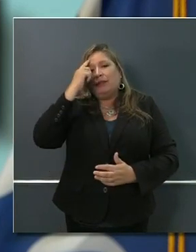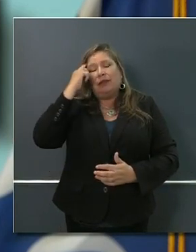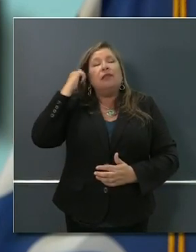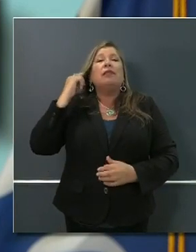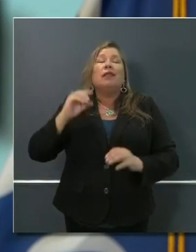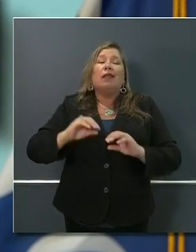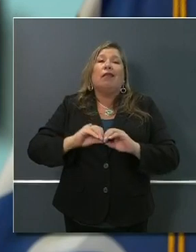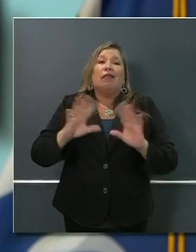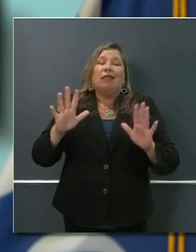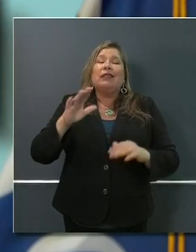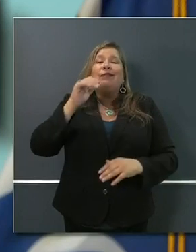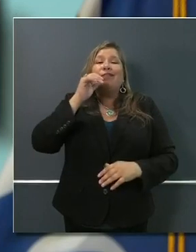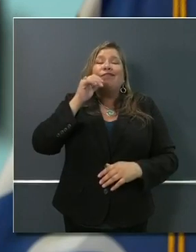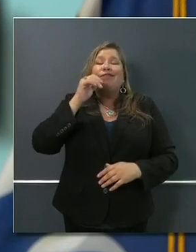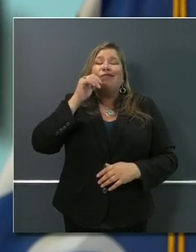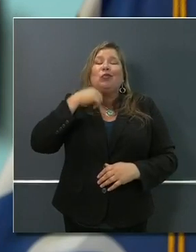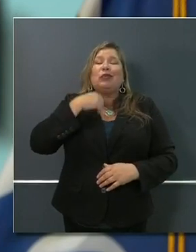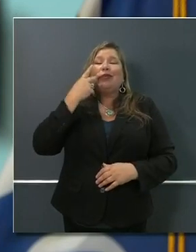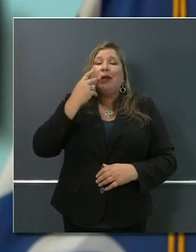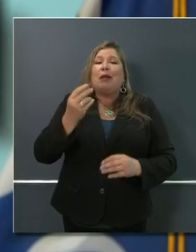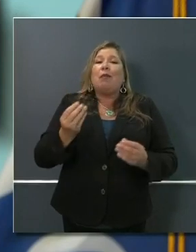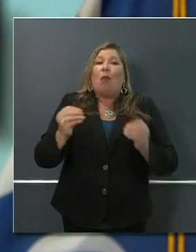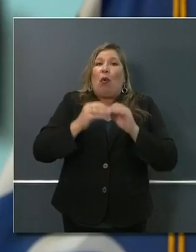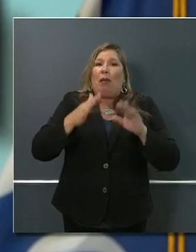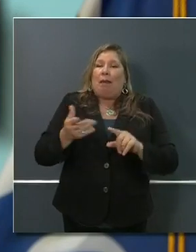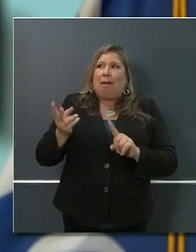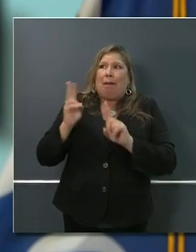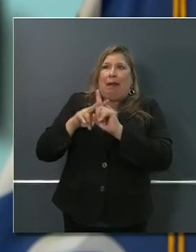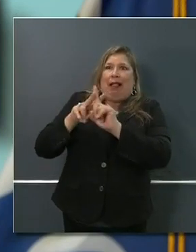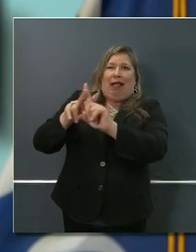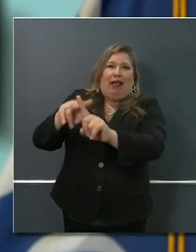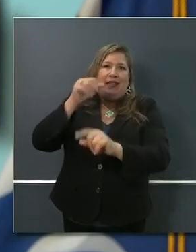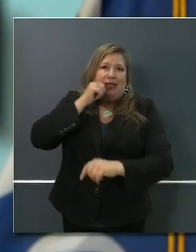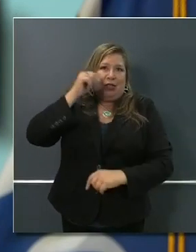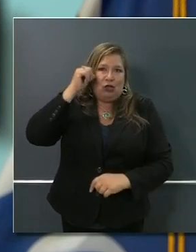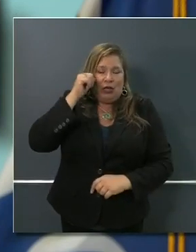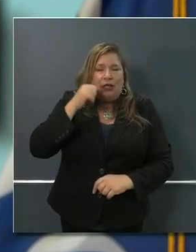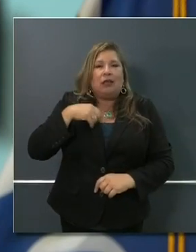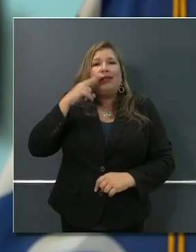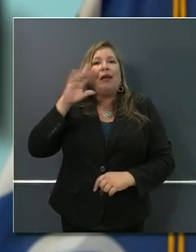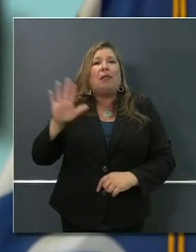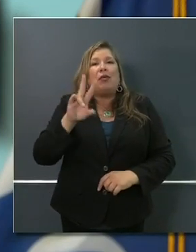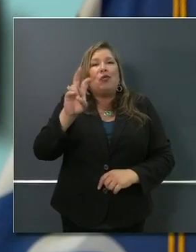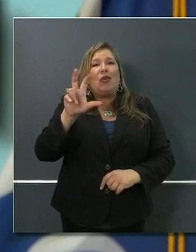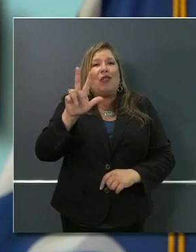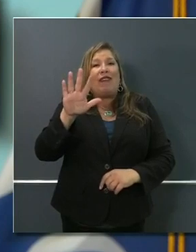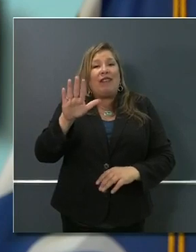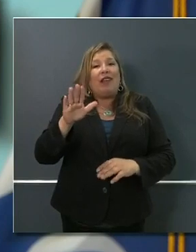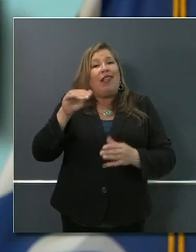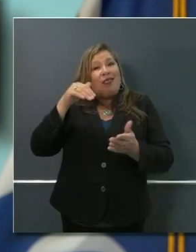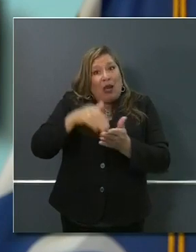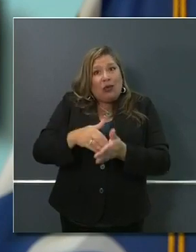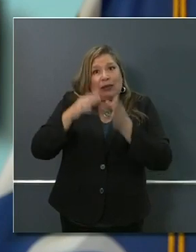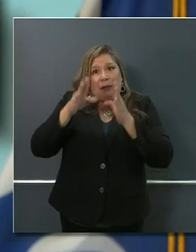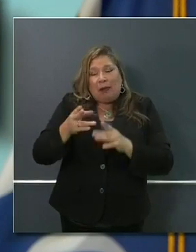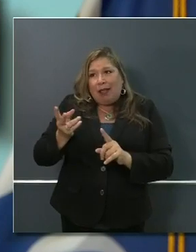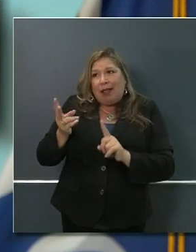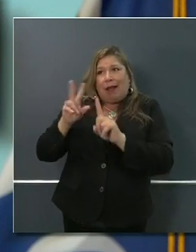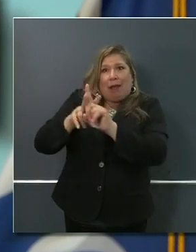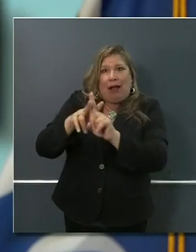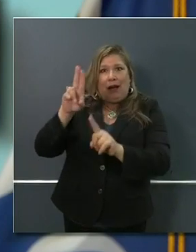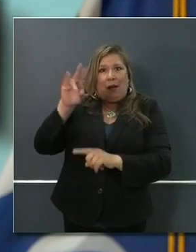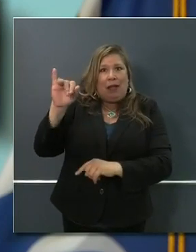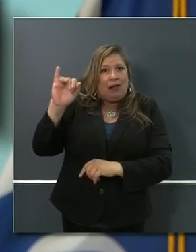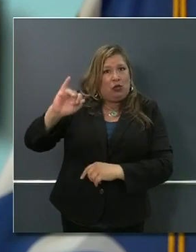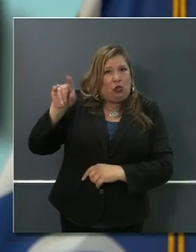yesterday. We saw about 235,000 people apply for unemployment insurance and